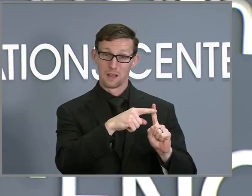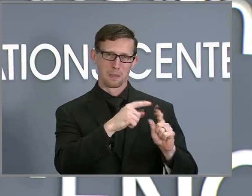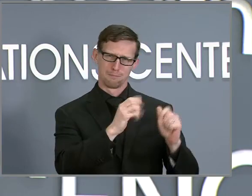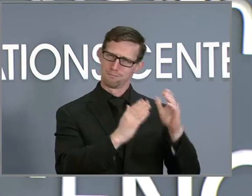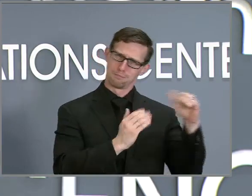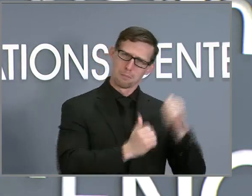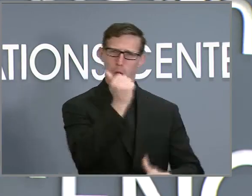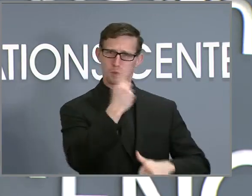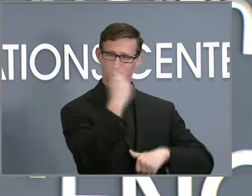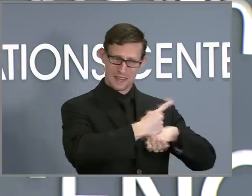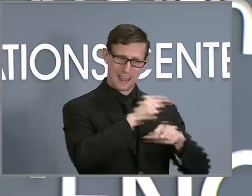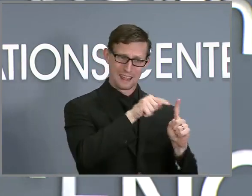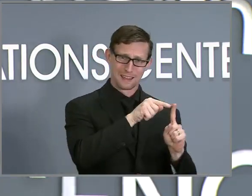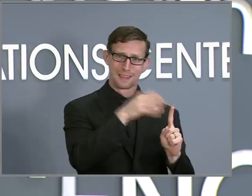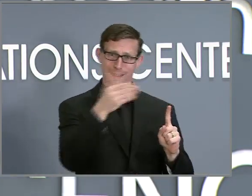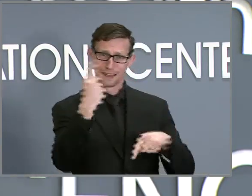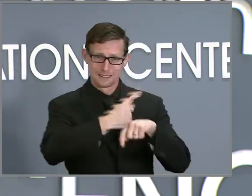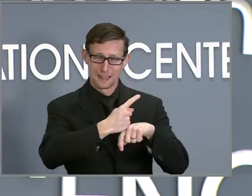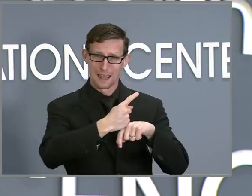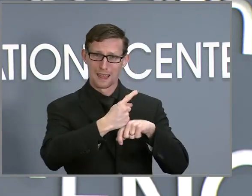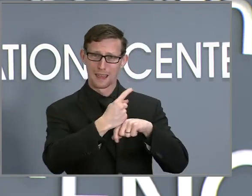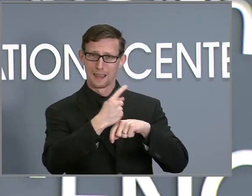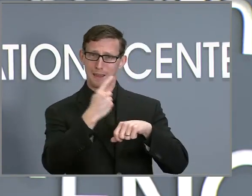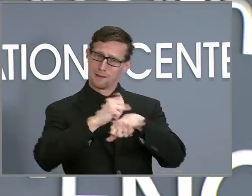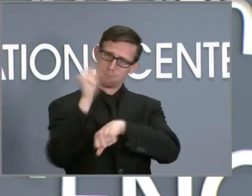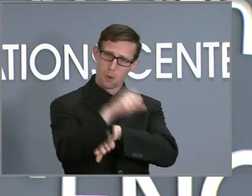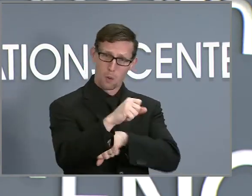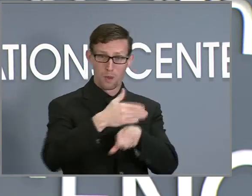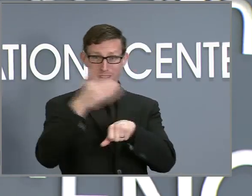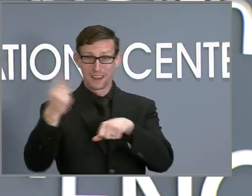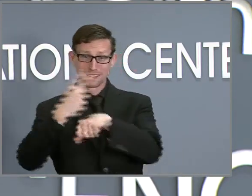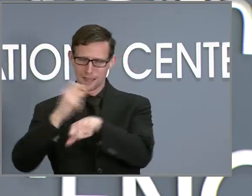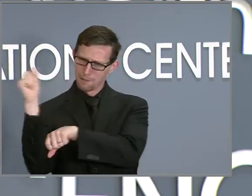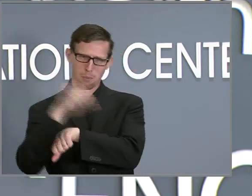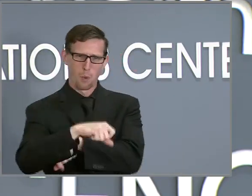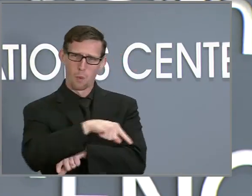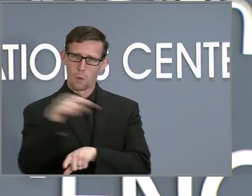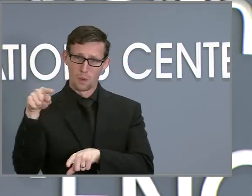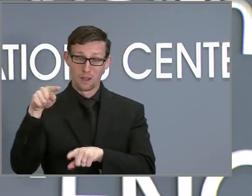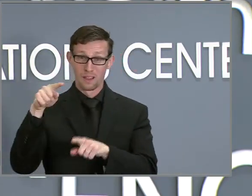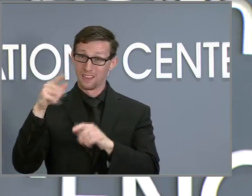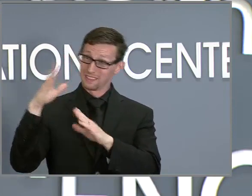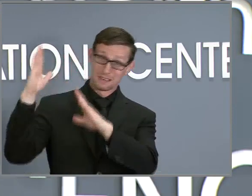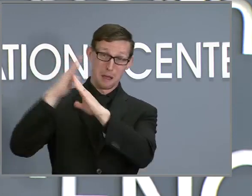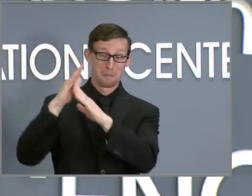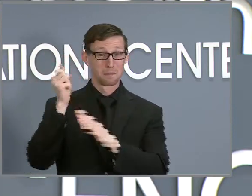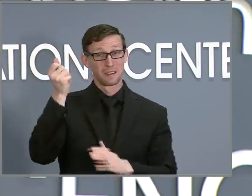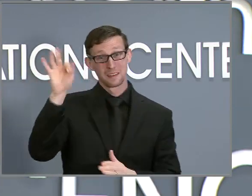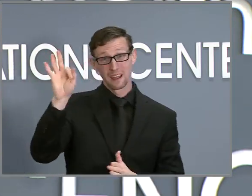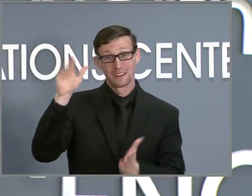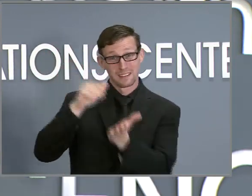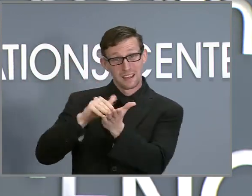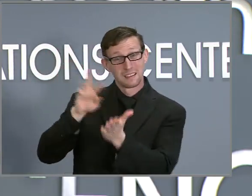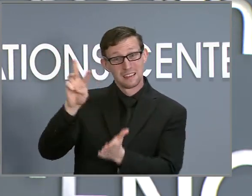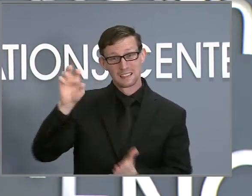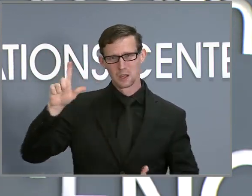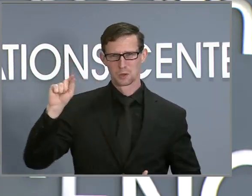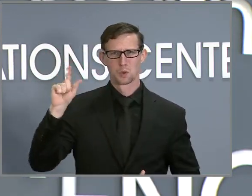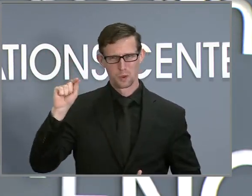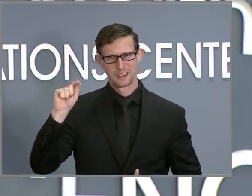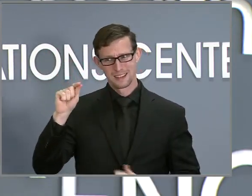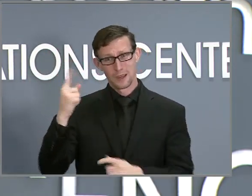and the next day we broke it again, topping out at 19,620. We are not alone.